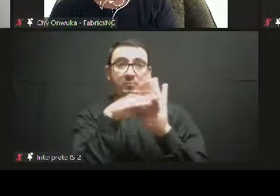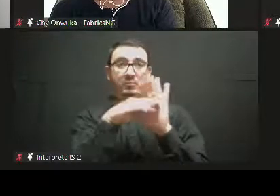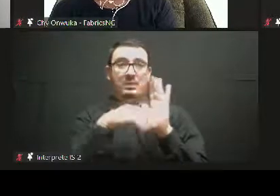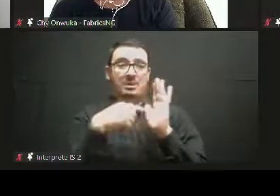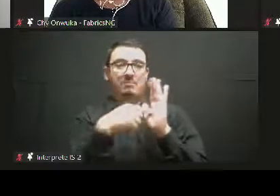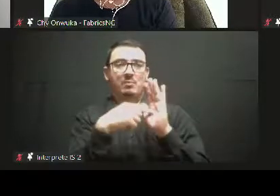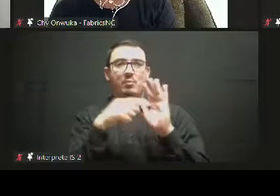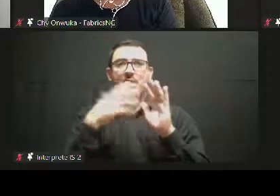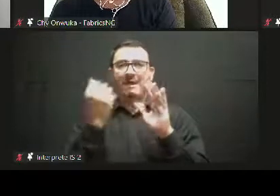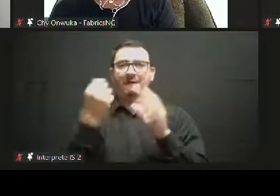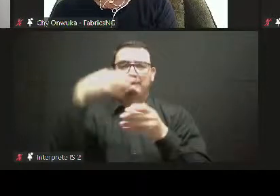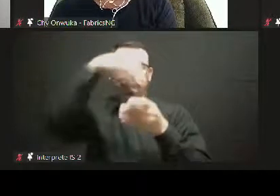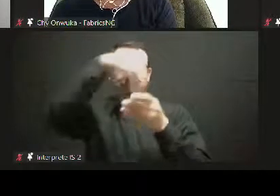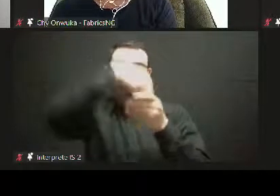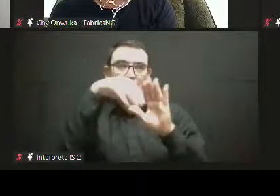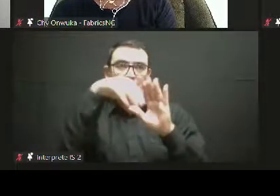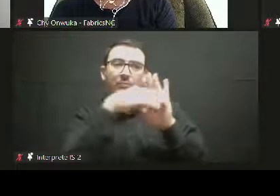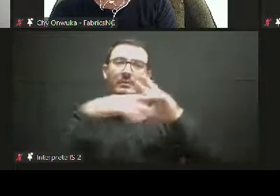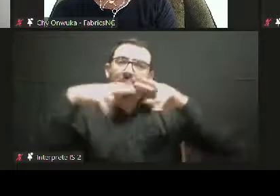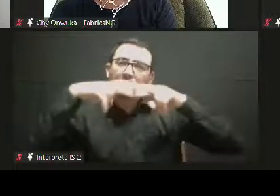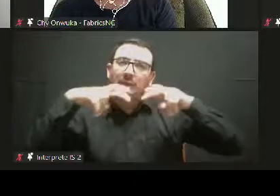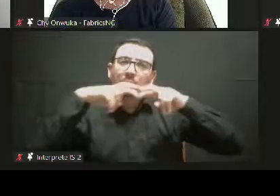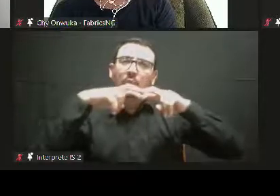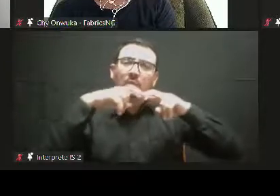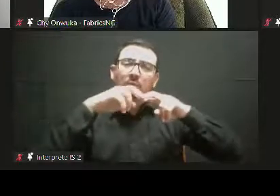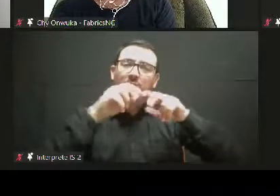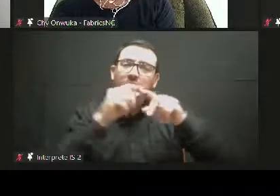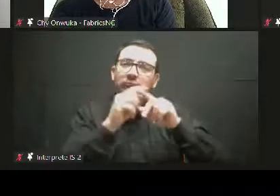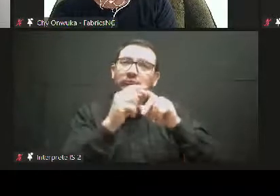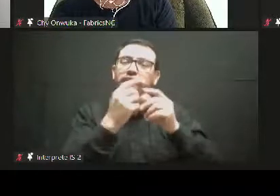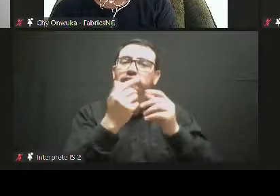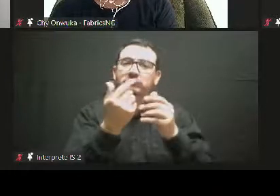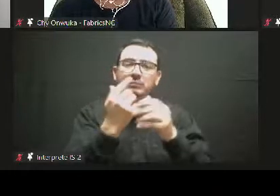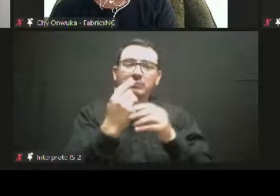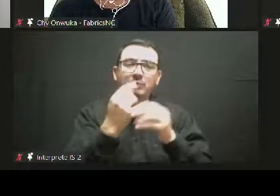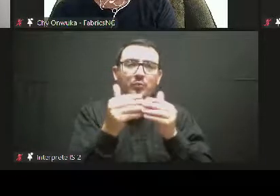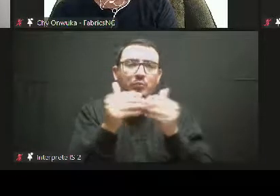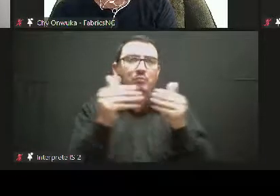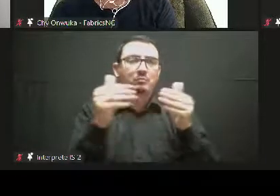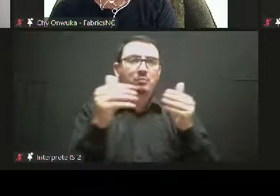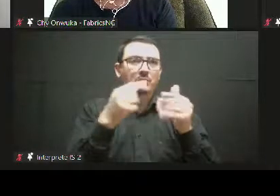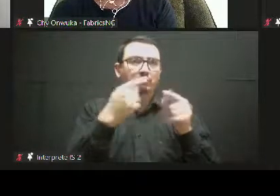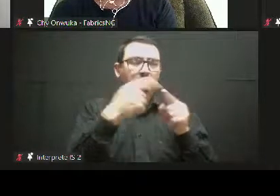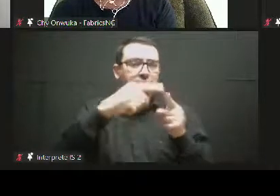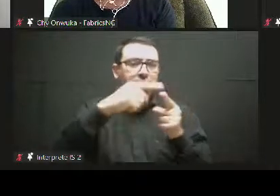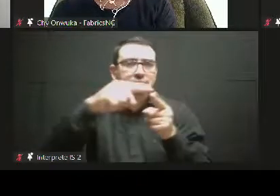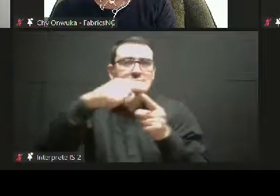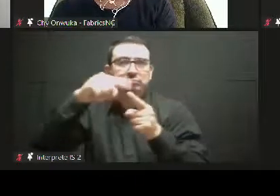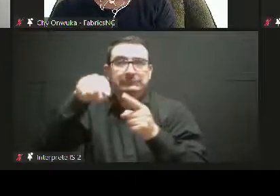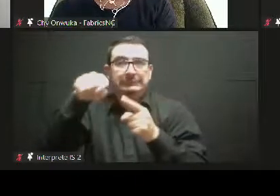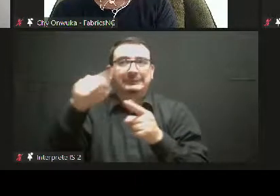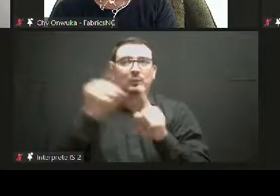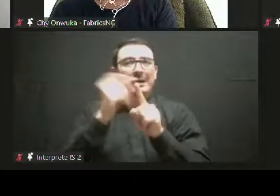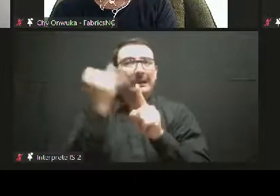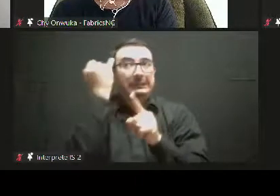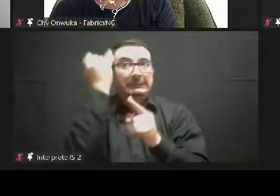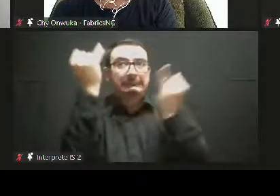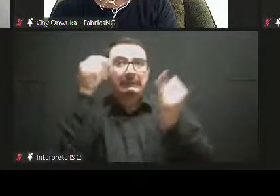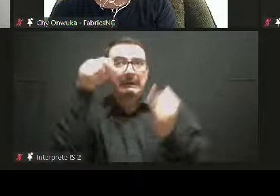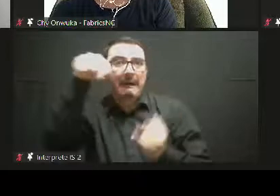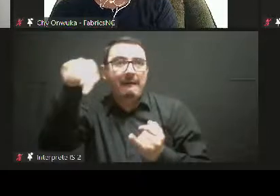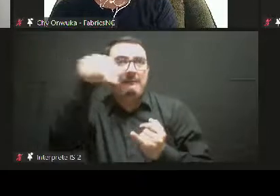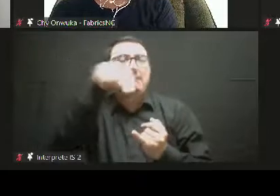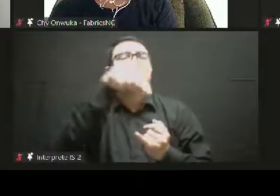this, we have included topics that have a lot to do with the facilitating and researching on